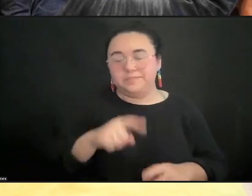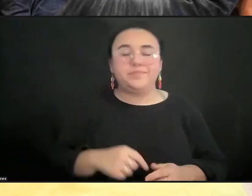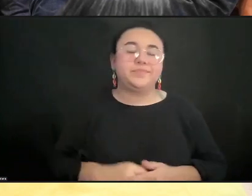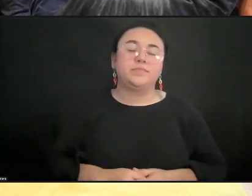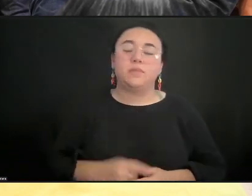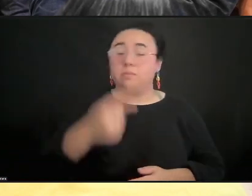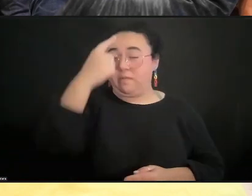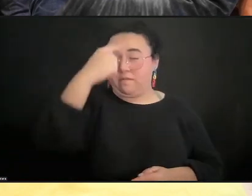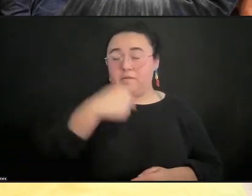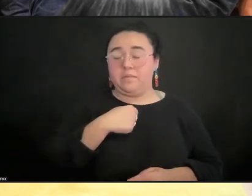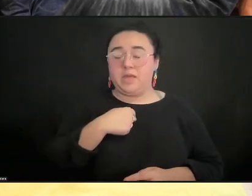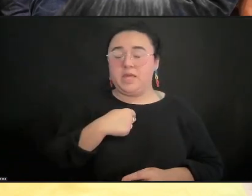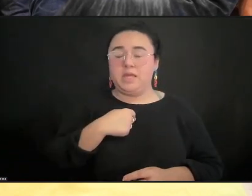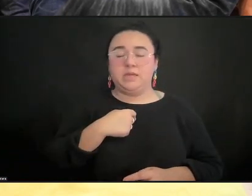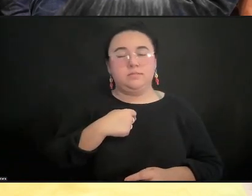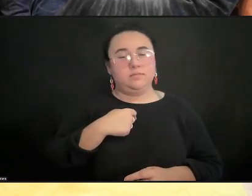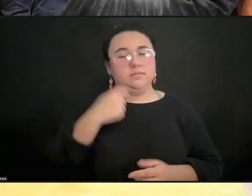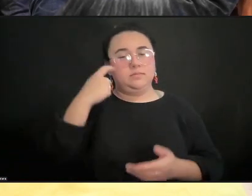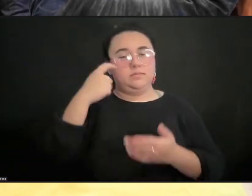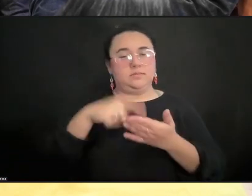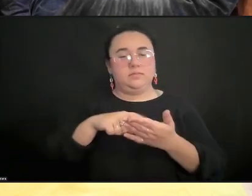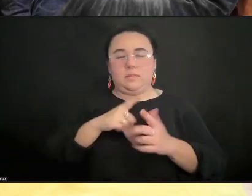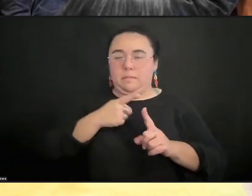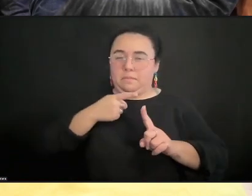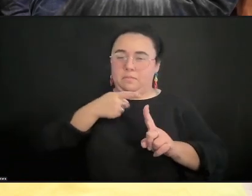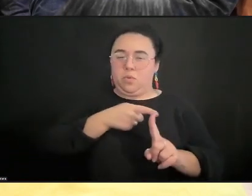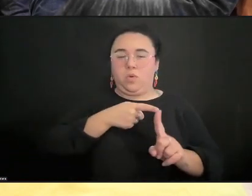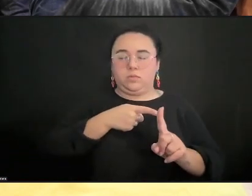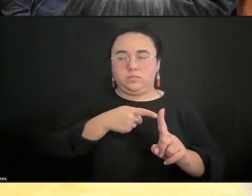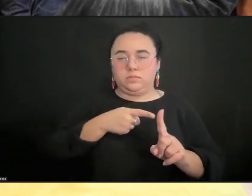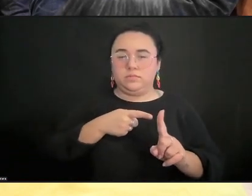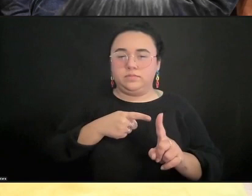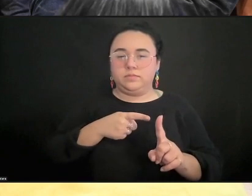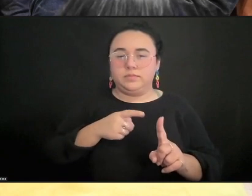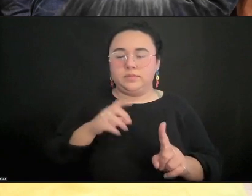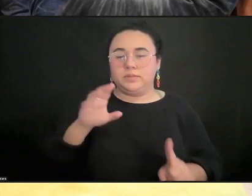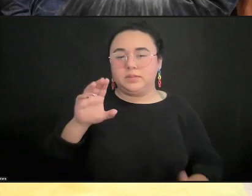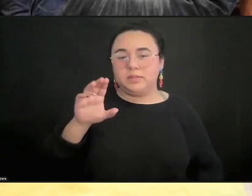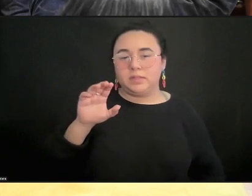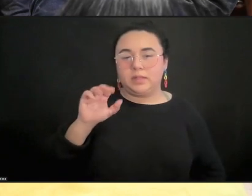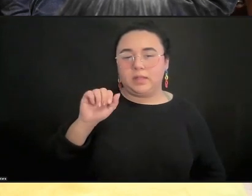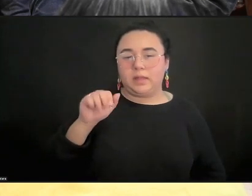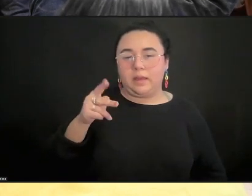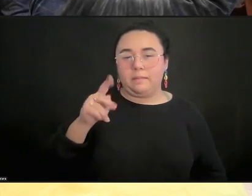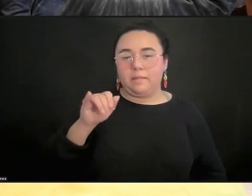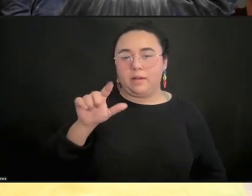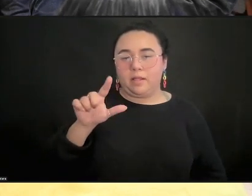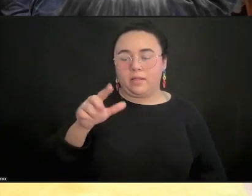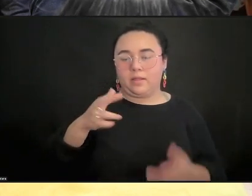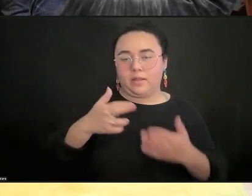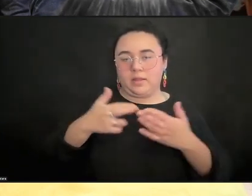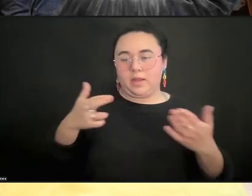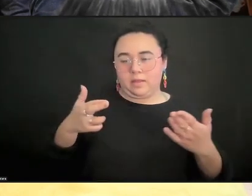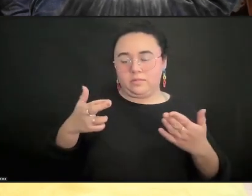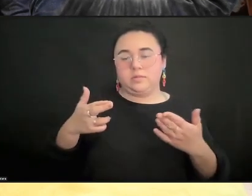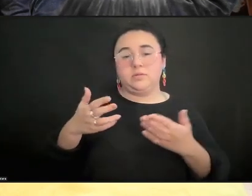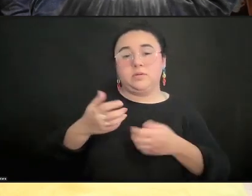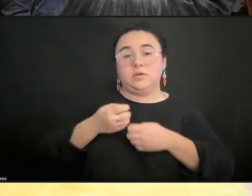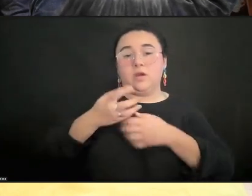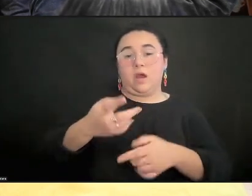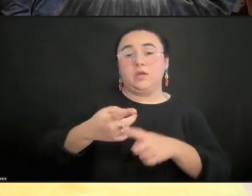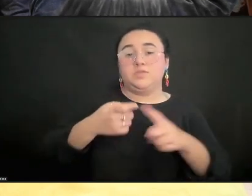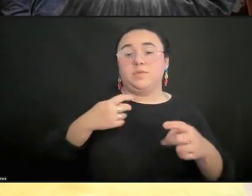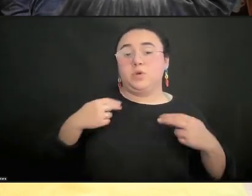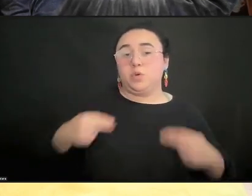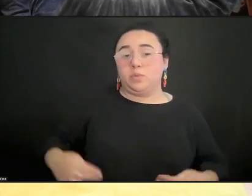me is the capital that exists in human relationships, is to acknowledge that